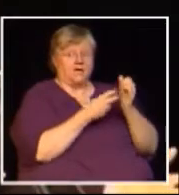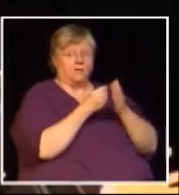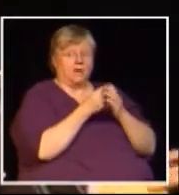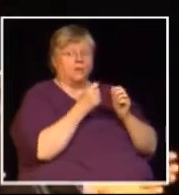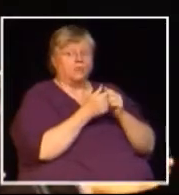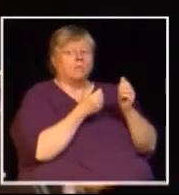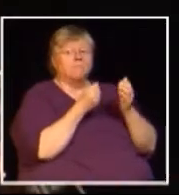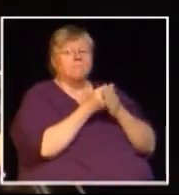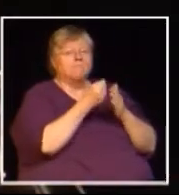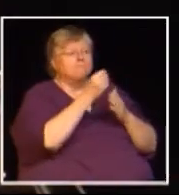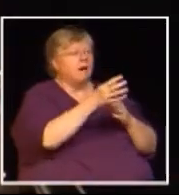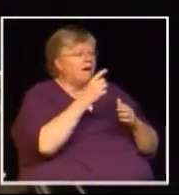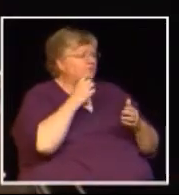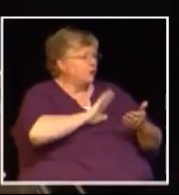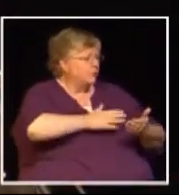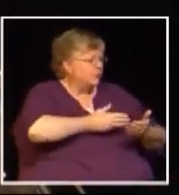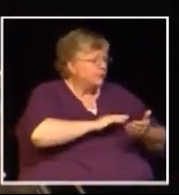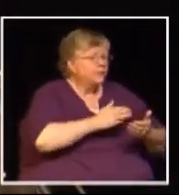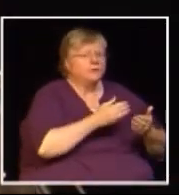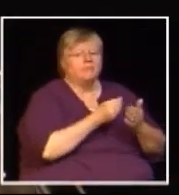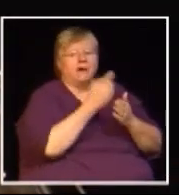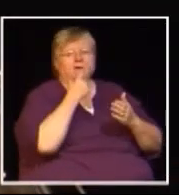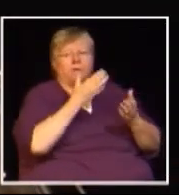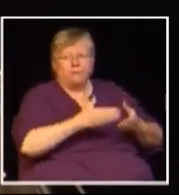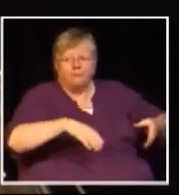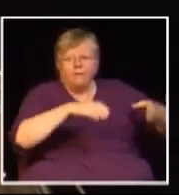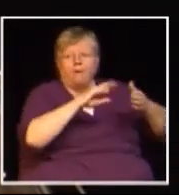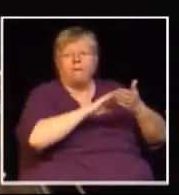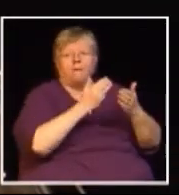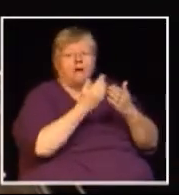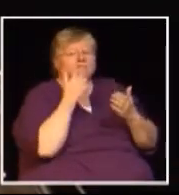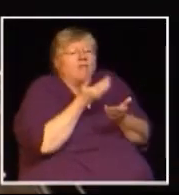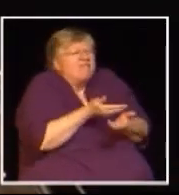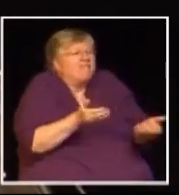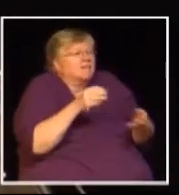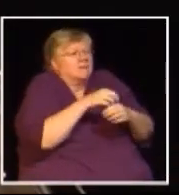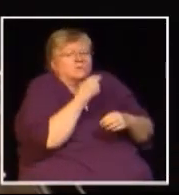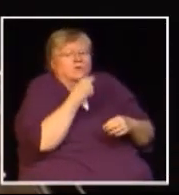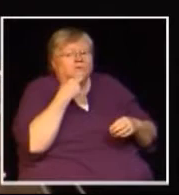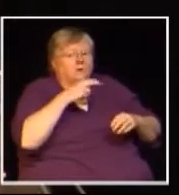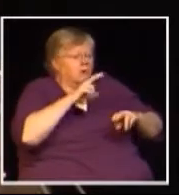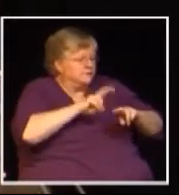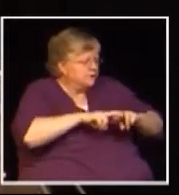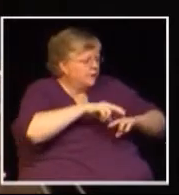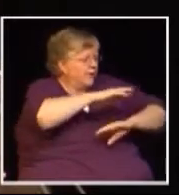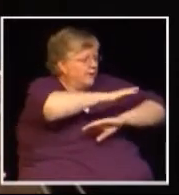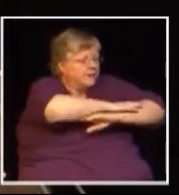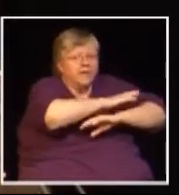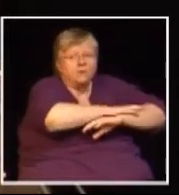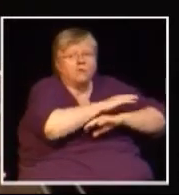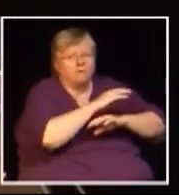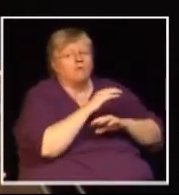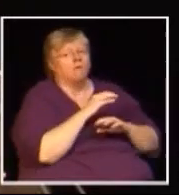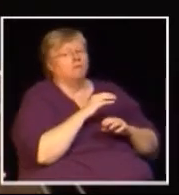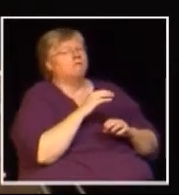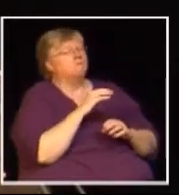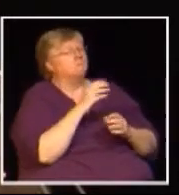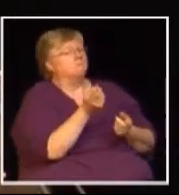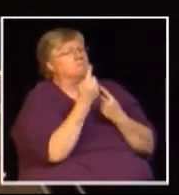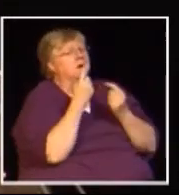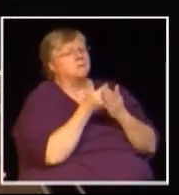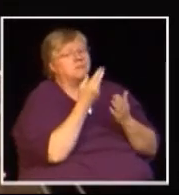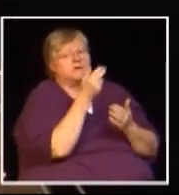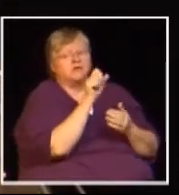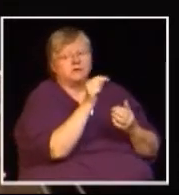their equipment and those things so there are advantages also if you look at somebody that say is making a chair he